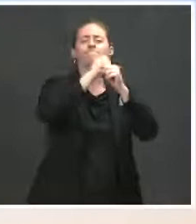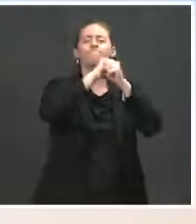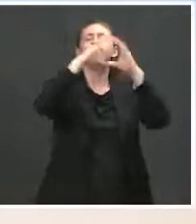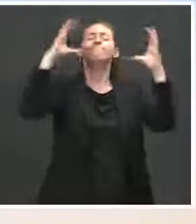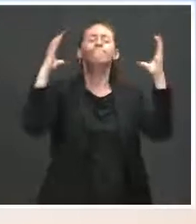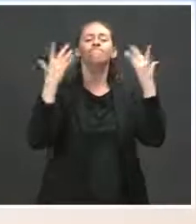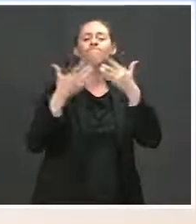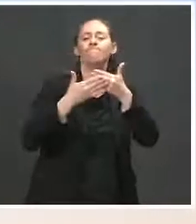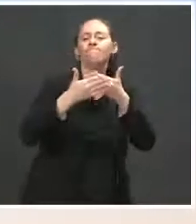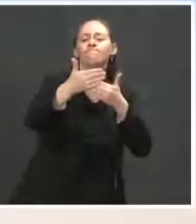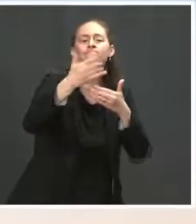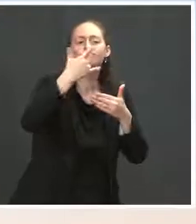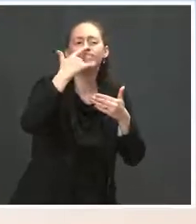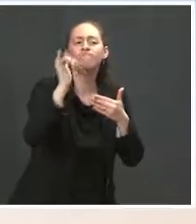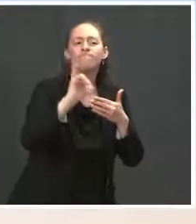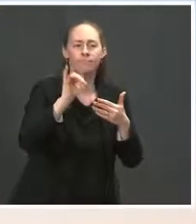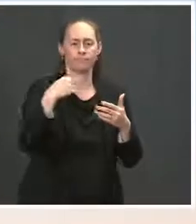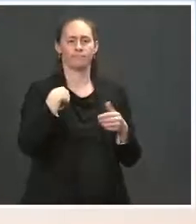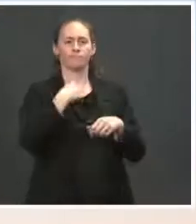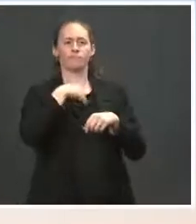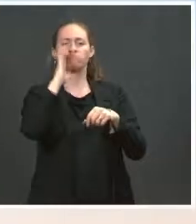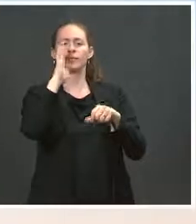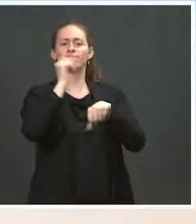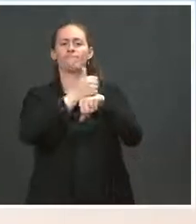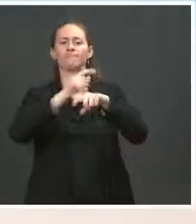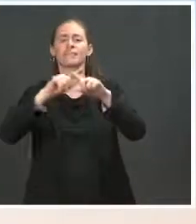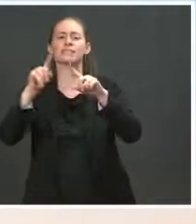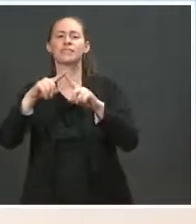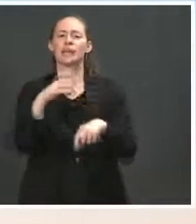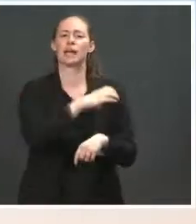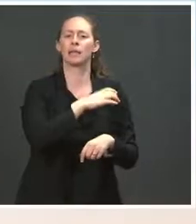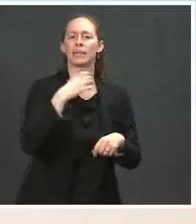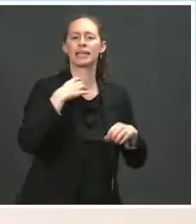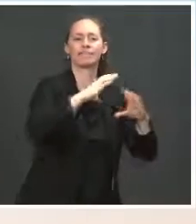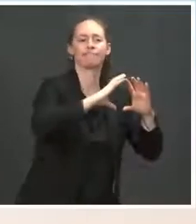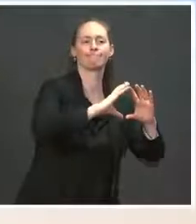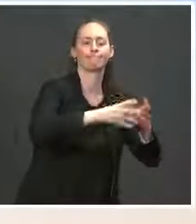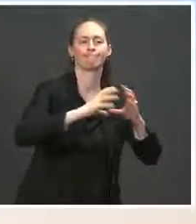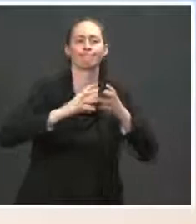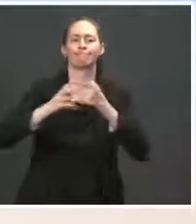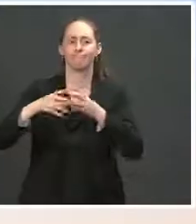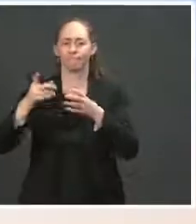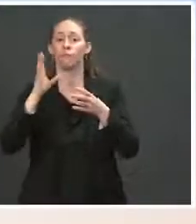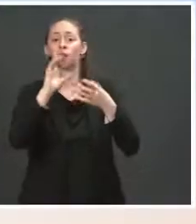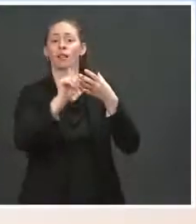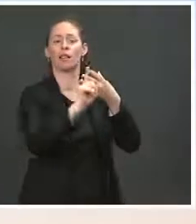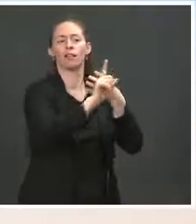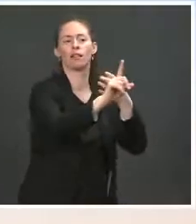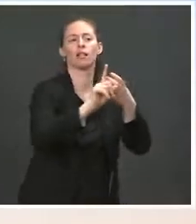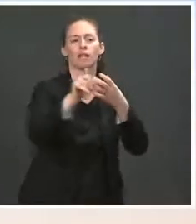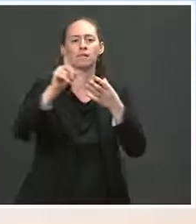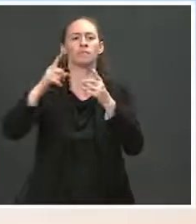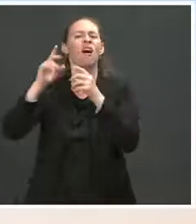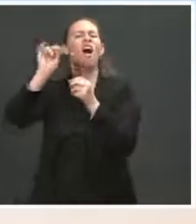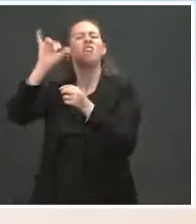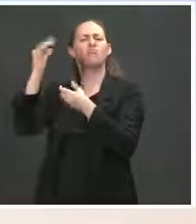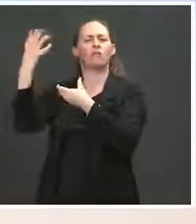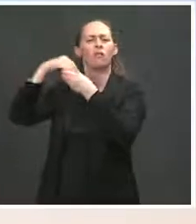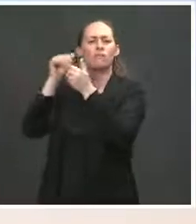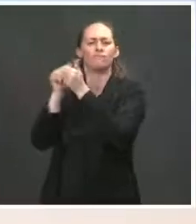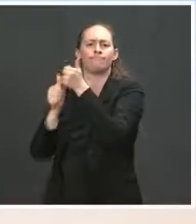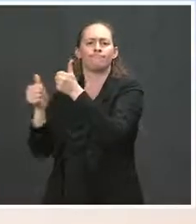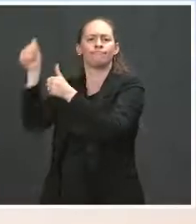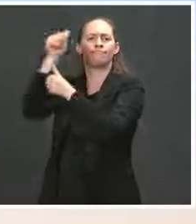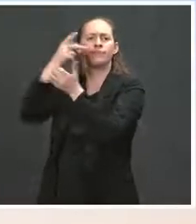assign committees to each, um, cabinet secretary. Um, and it will be up to them to look at the topics. Of